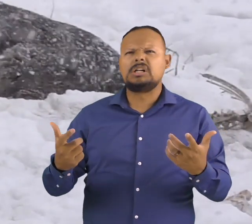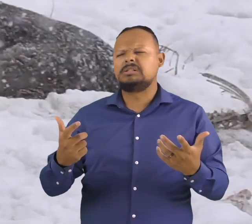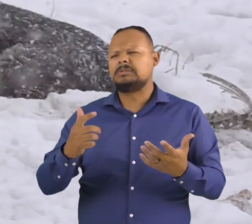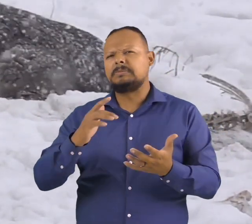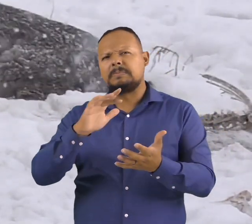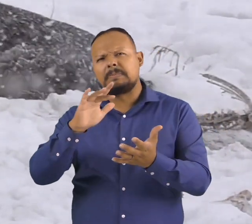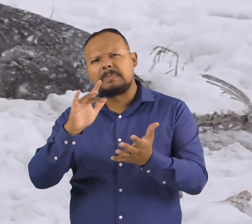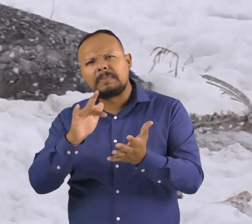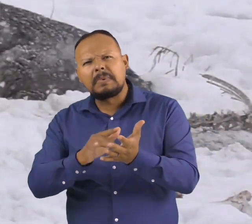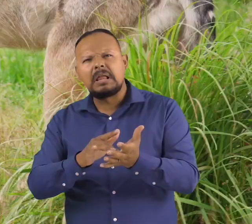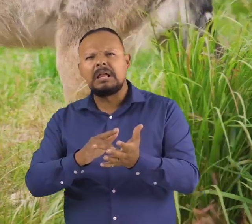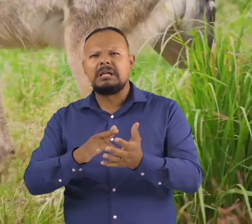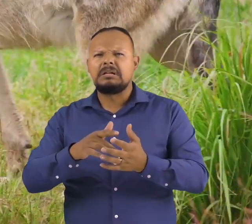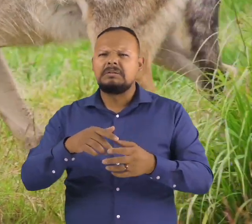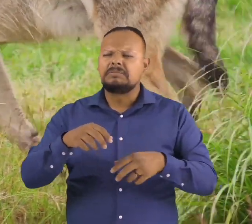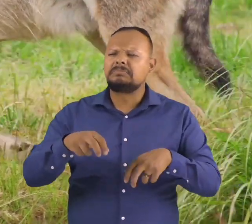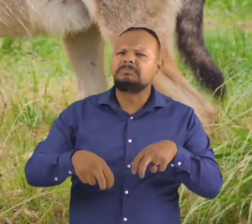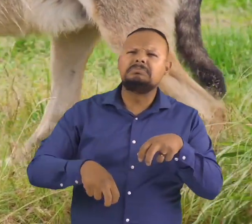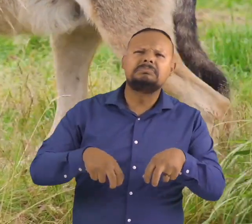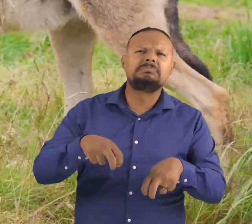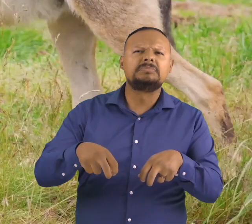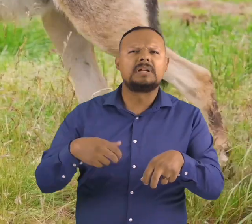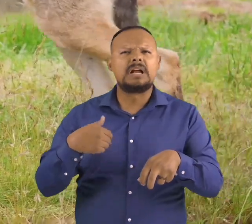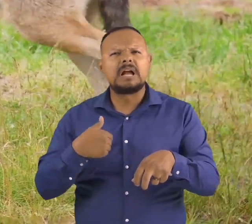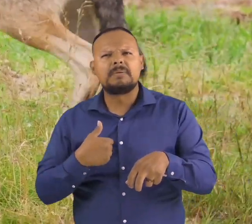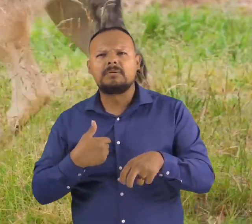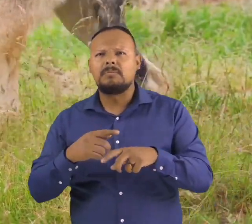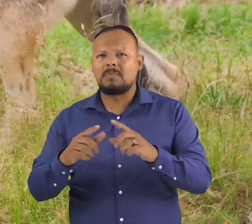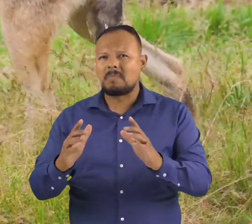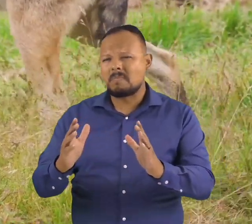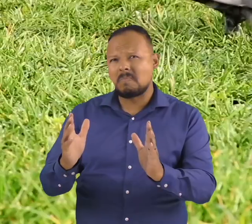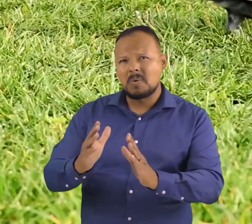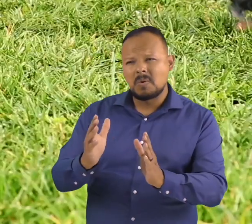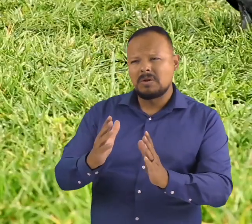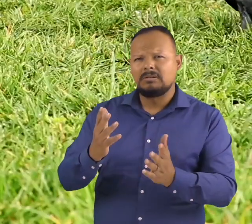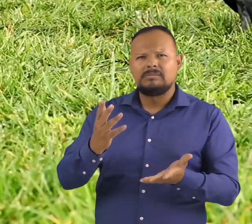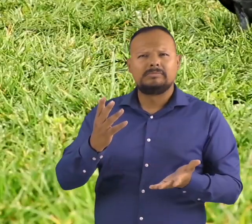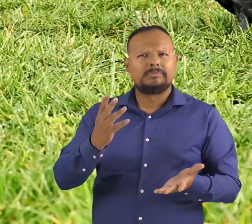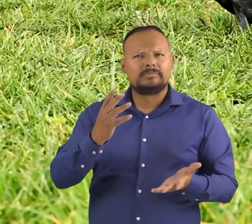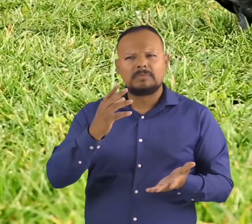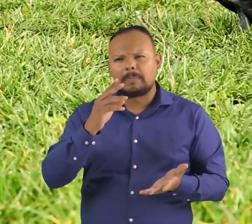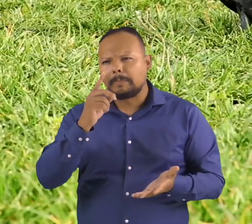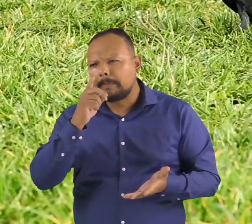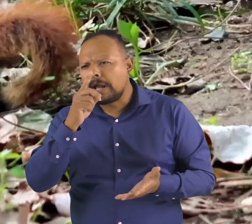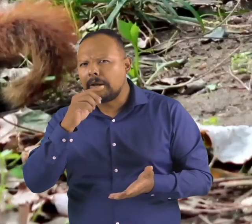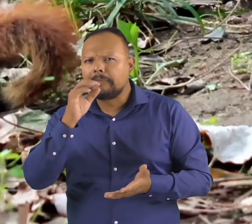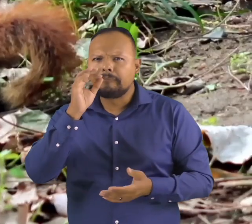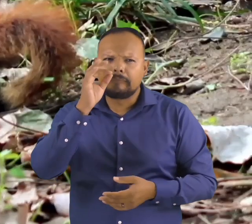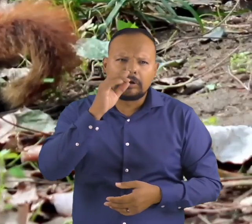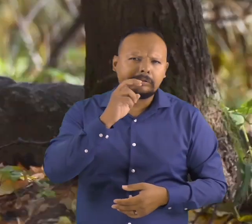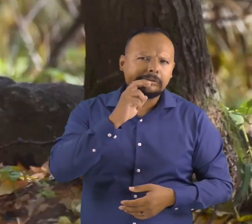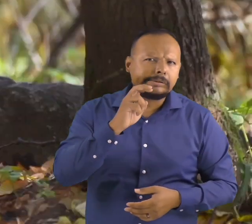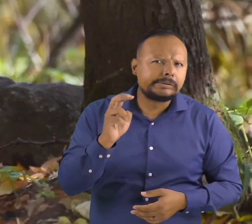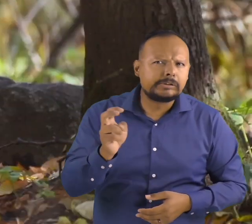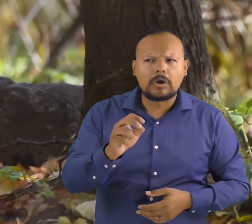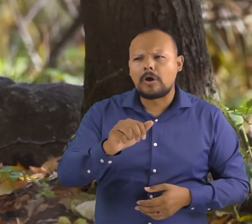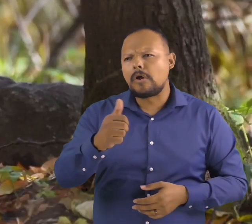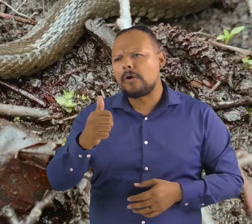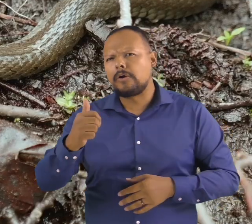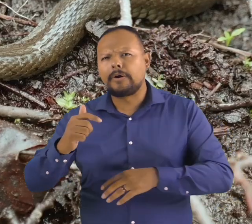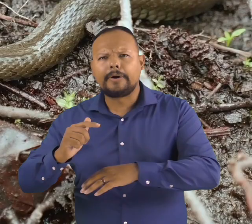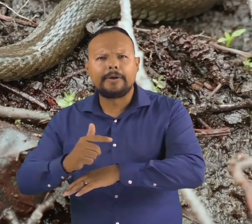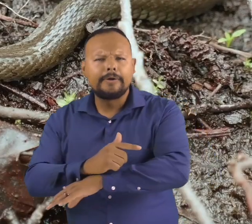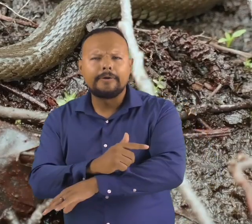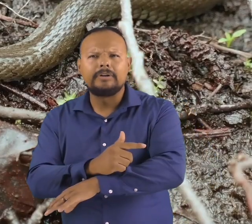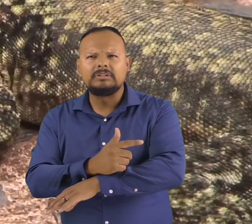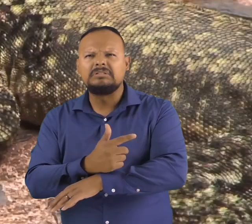carnivores. They mainly eat large or medium-hoofed animals. But they will eat birds, rodents, foxes,